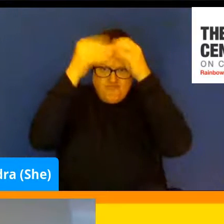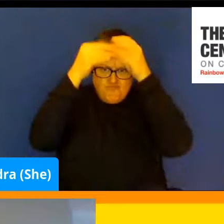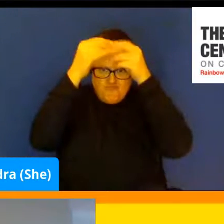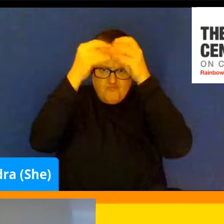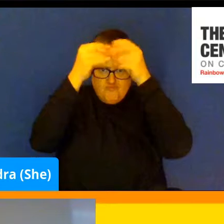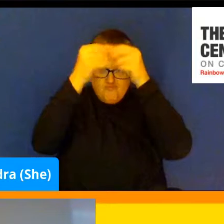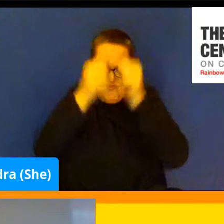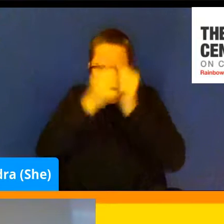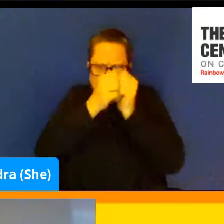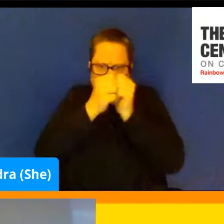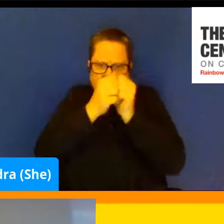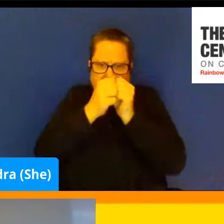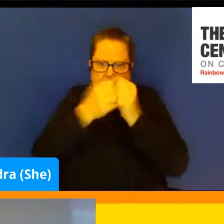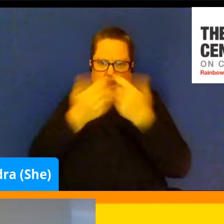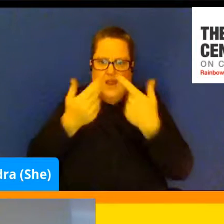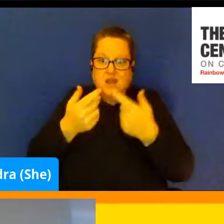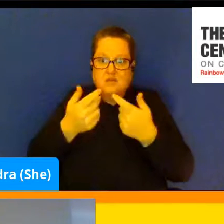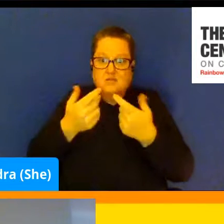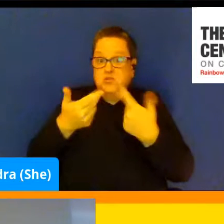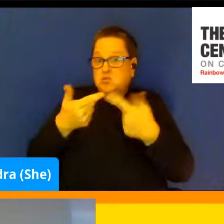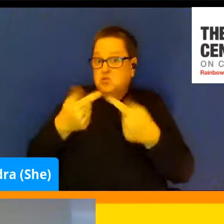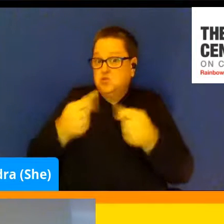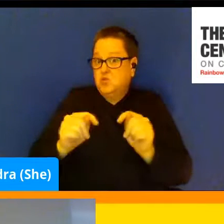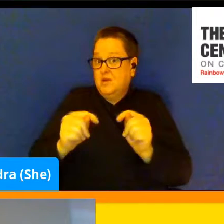always try some new ideas.